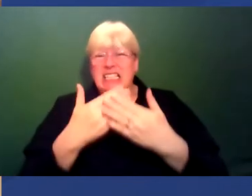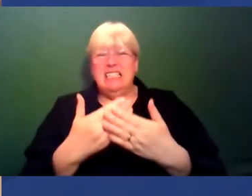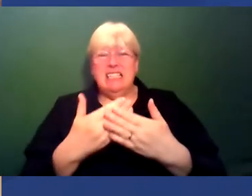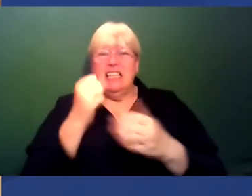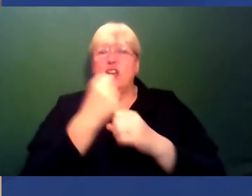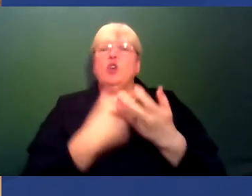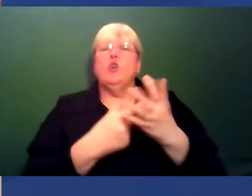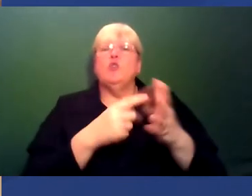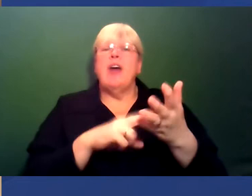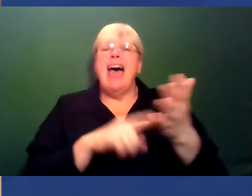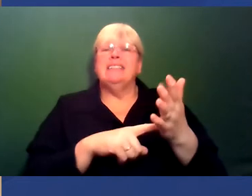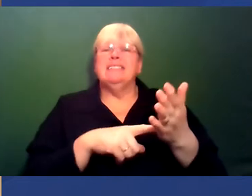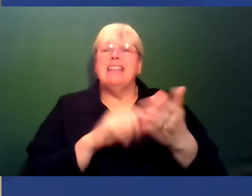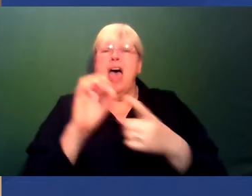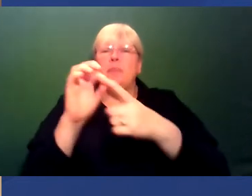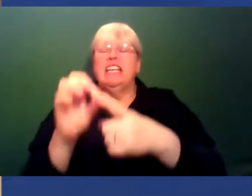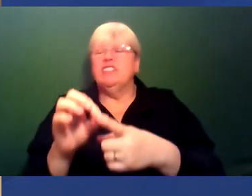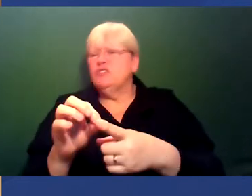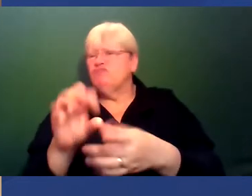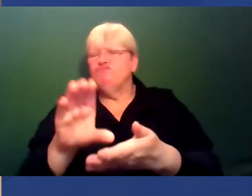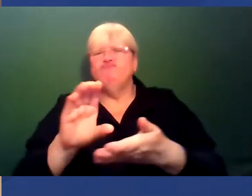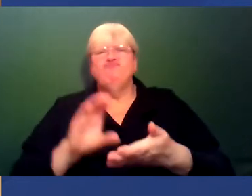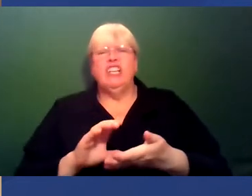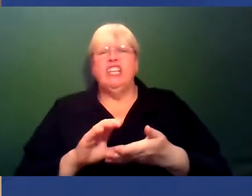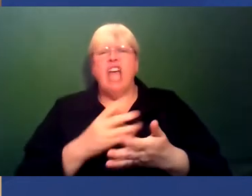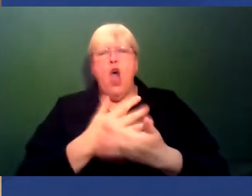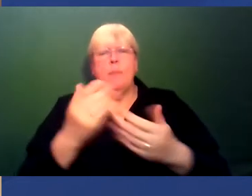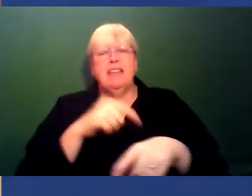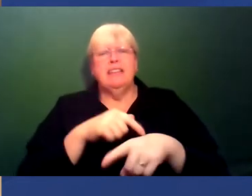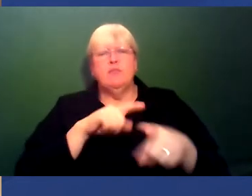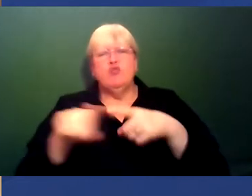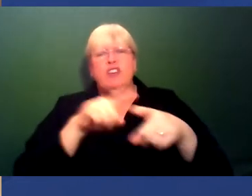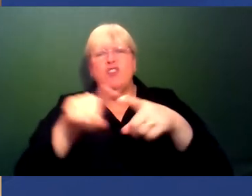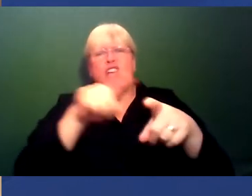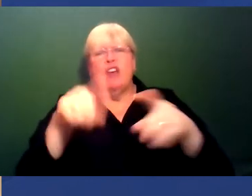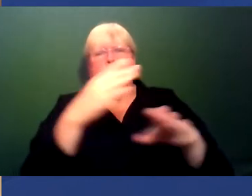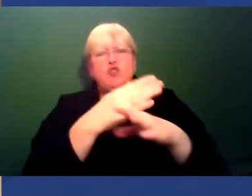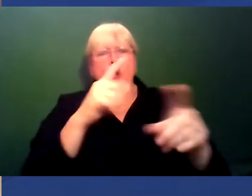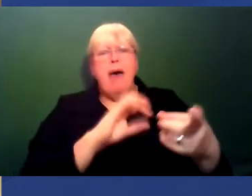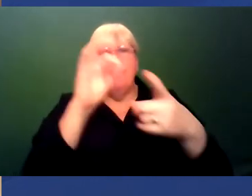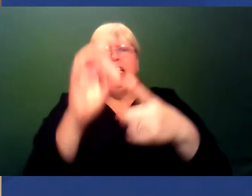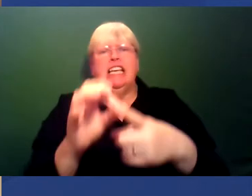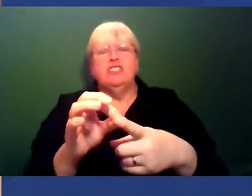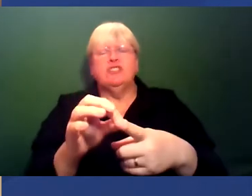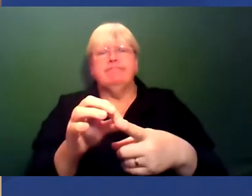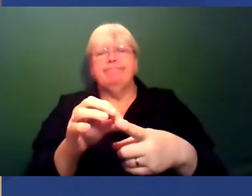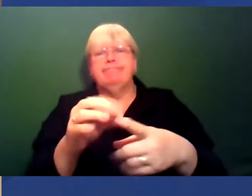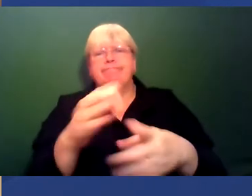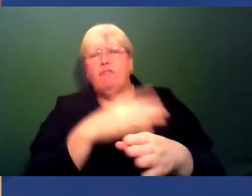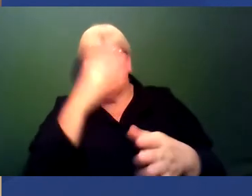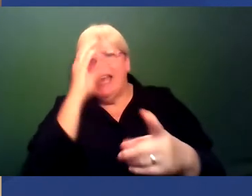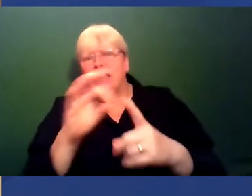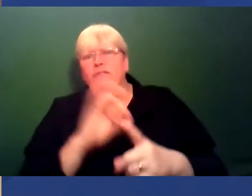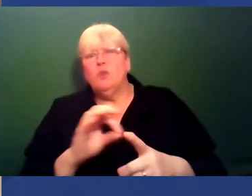people have to put in before they get funded the same amount. And, you know, and, and how many job applications they have to put in before, you know, somebody will, you know, give them an